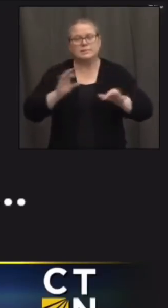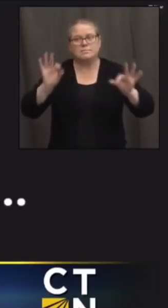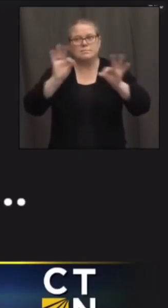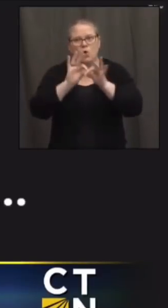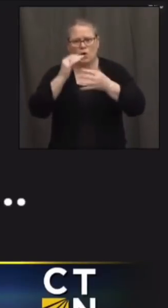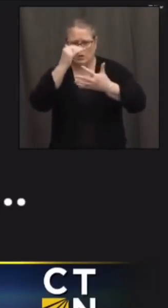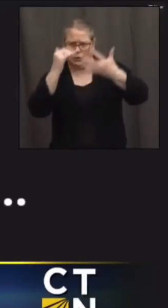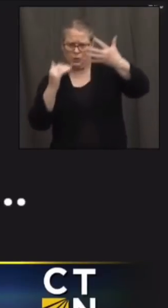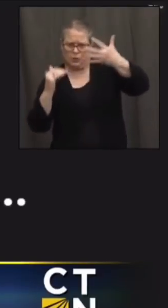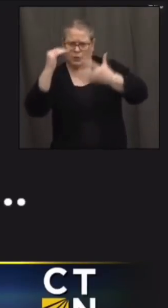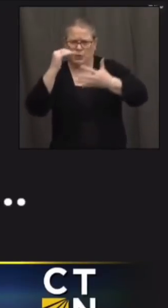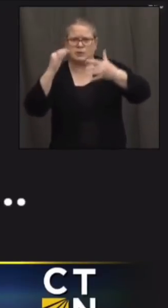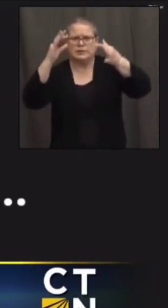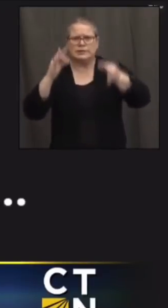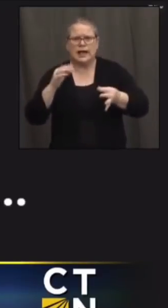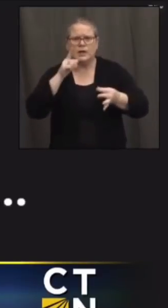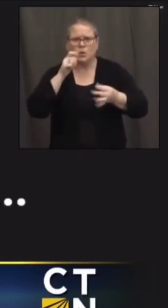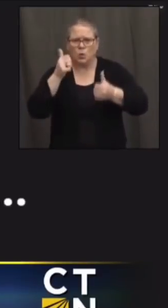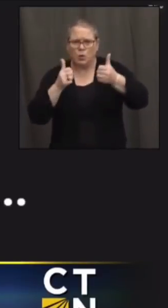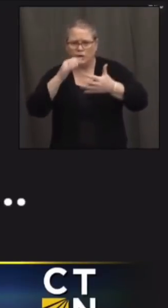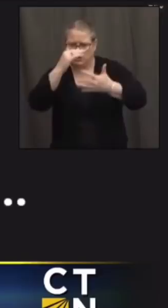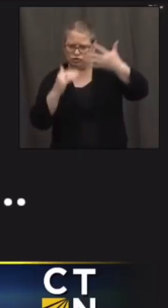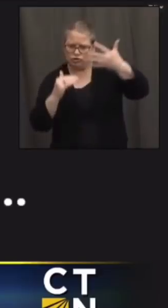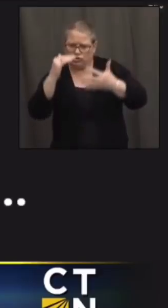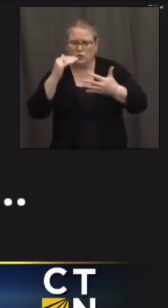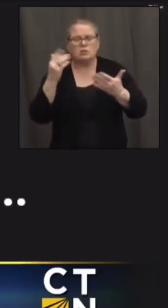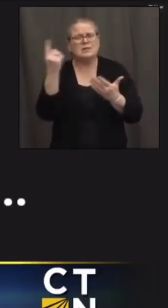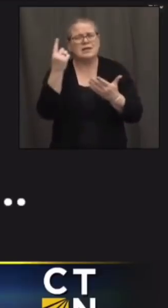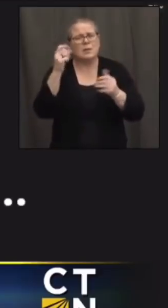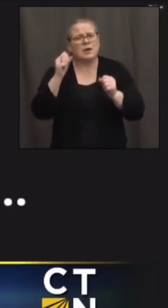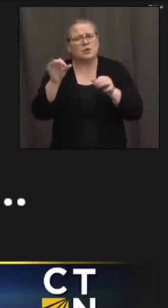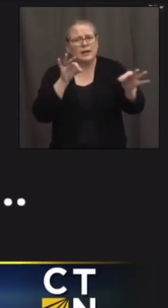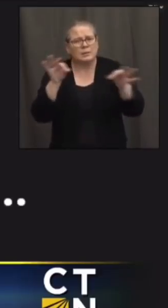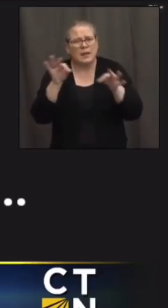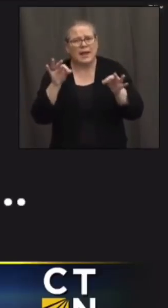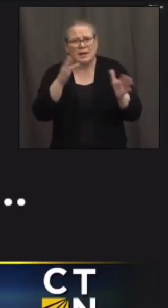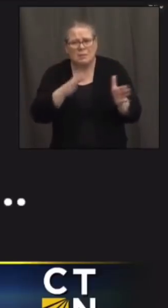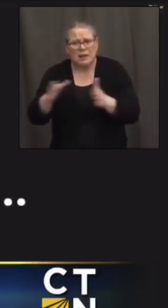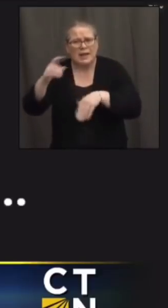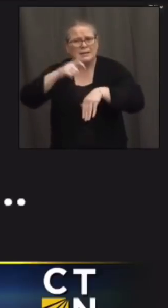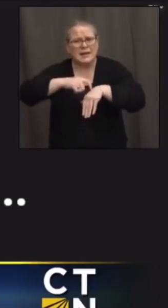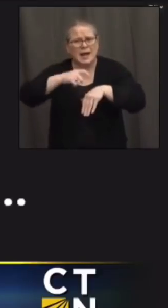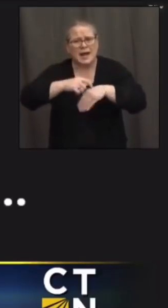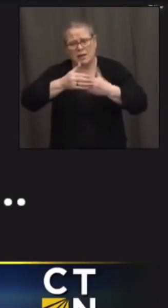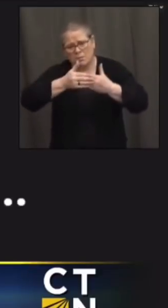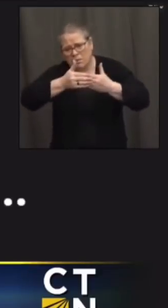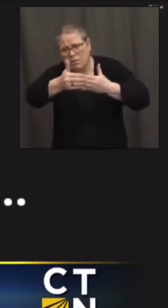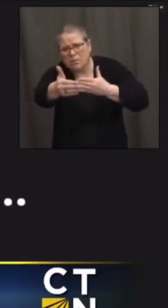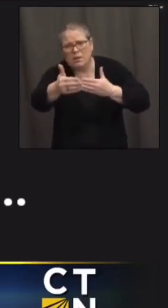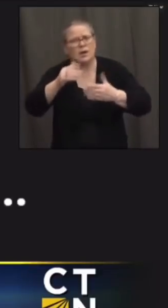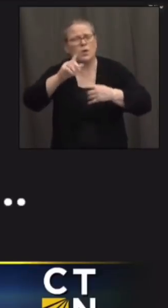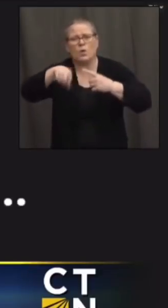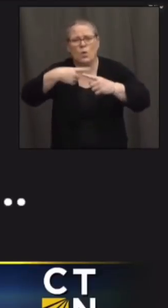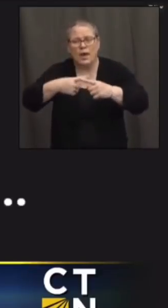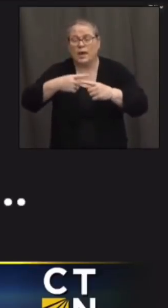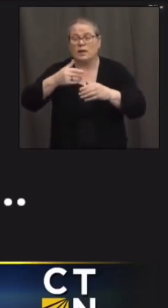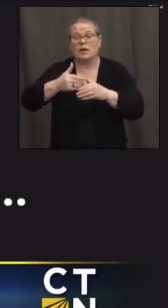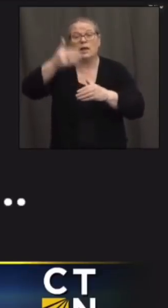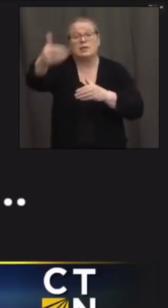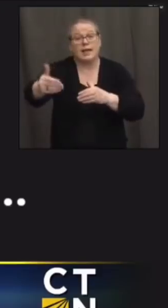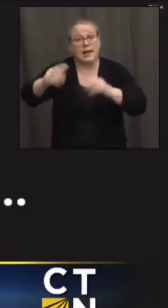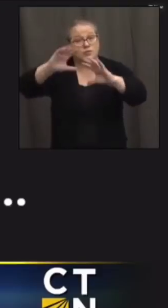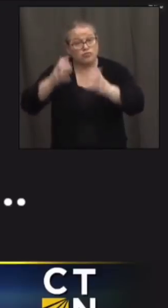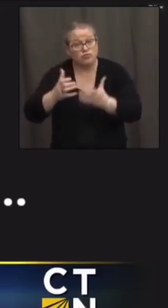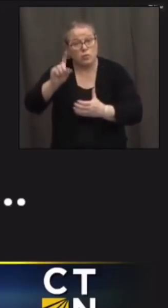so can you can somebody explain like what the the timeline is or when the next group might be announced what the